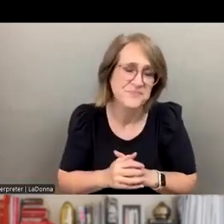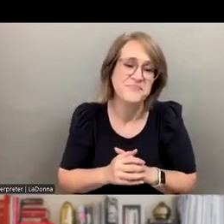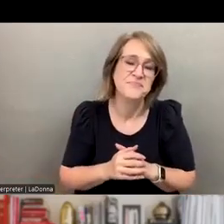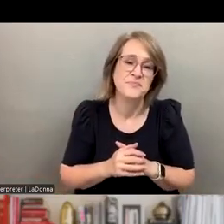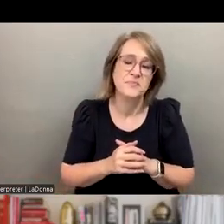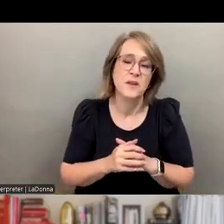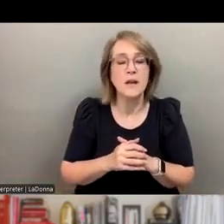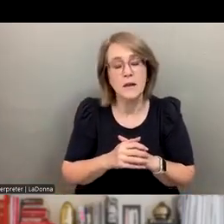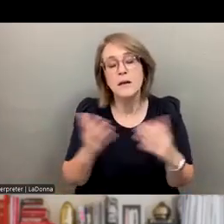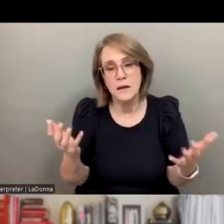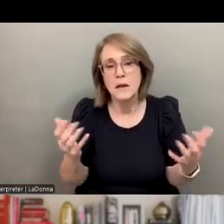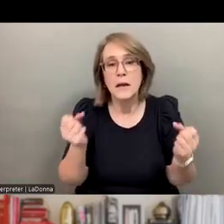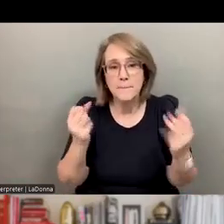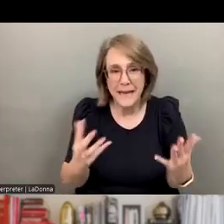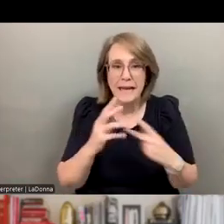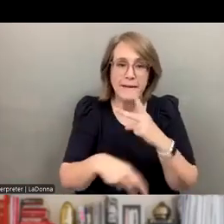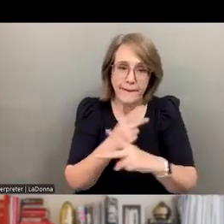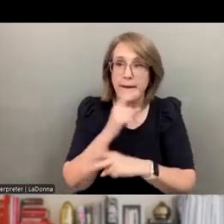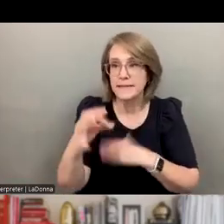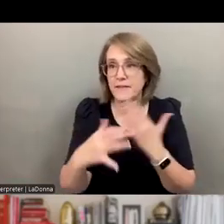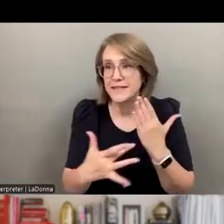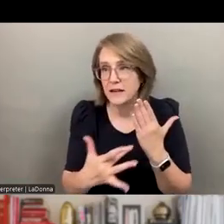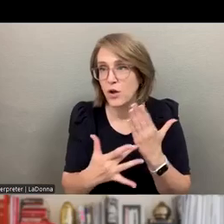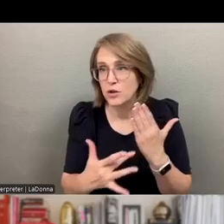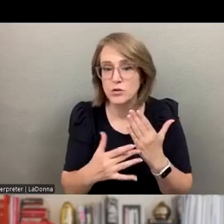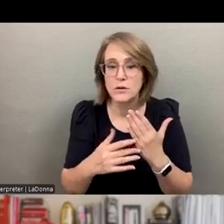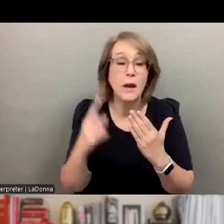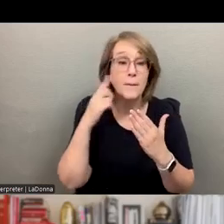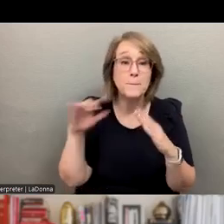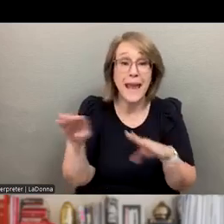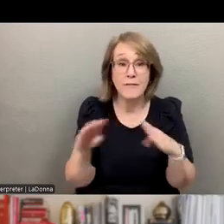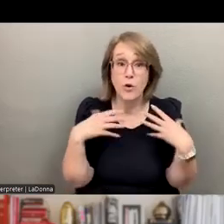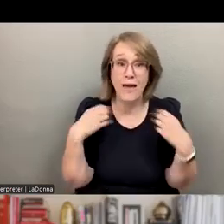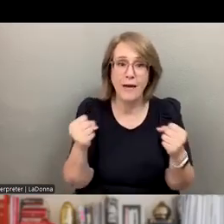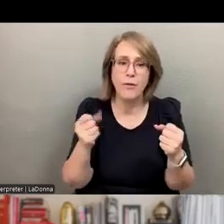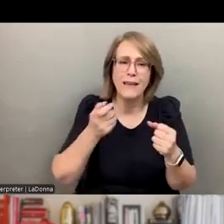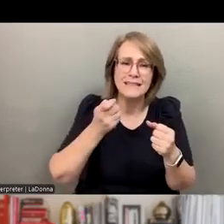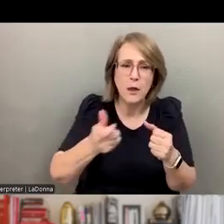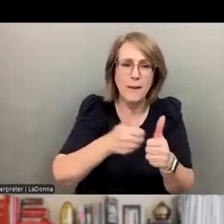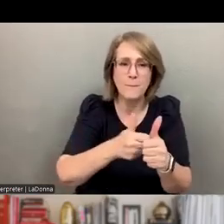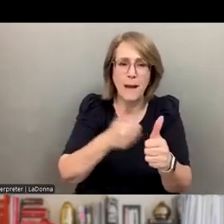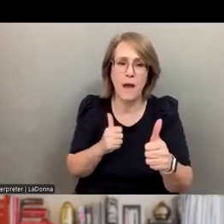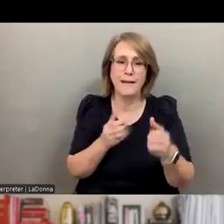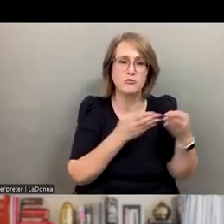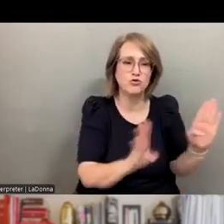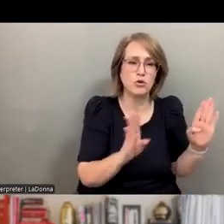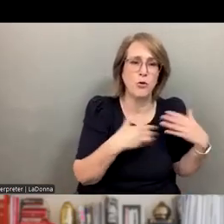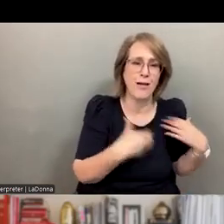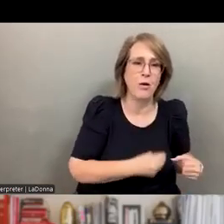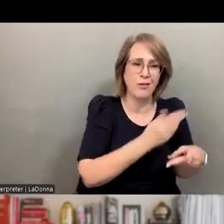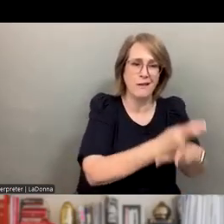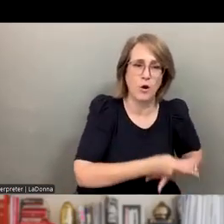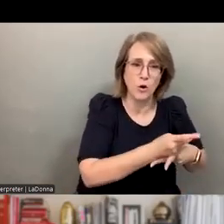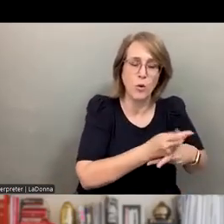in a lot of forms of technology, behavioral health care has lagged a little bit behind general health care in terms of its implementation